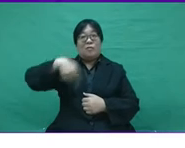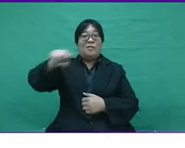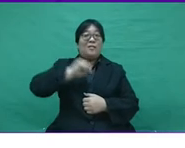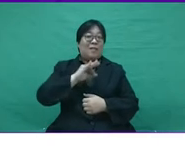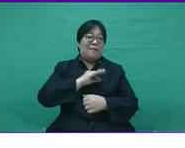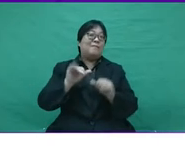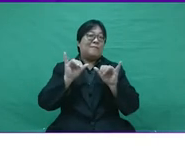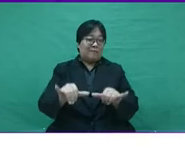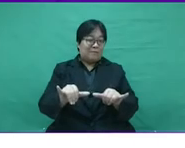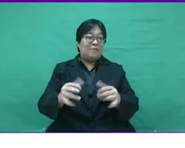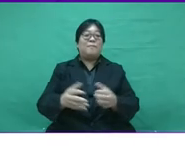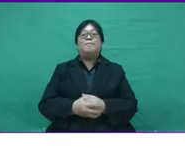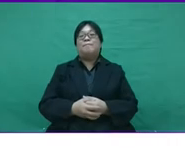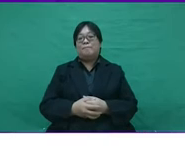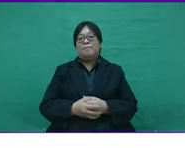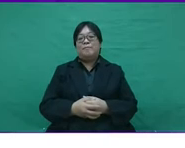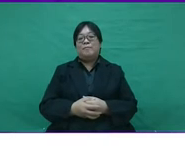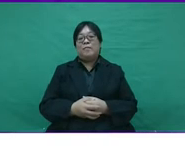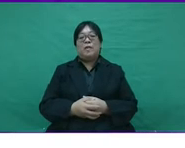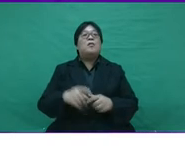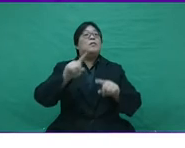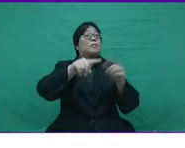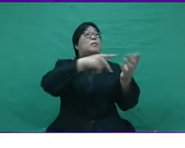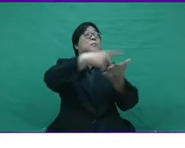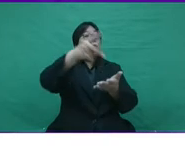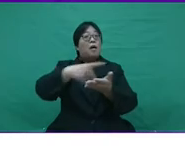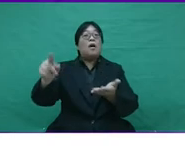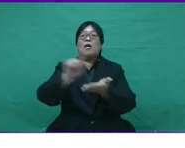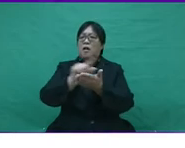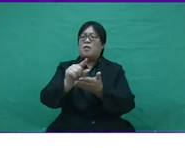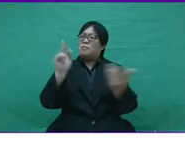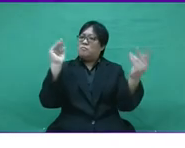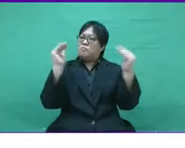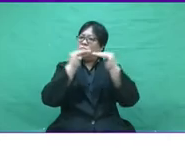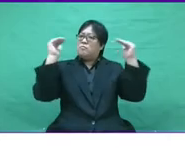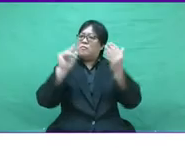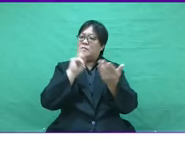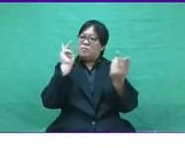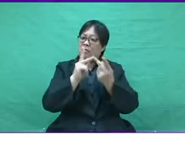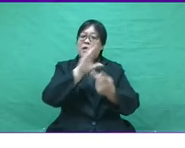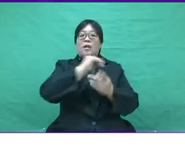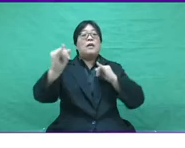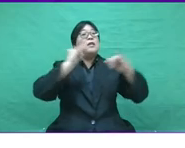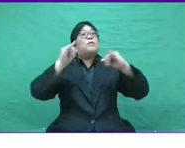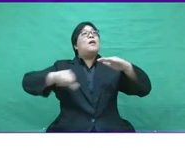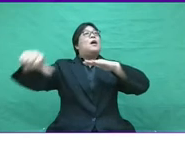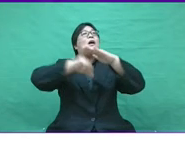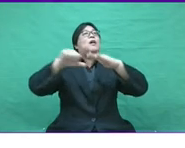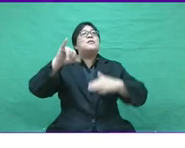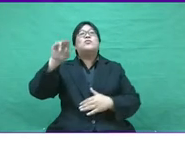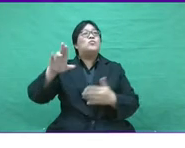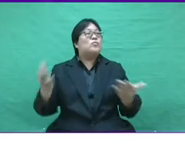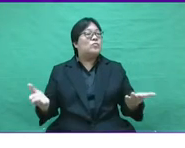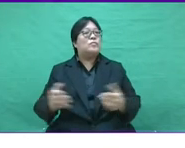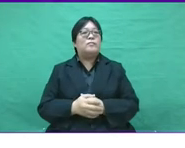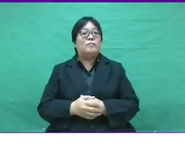financial benefit to keep employees home. Pay them the salary they deserve.